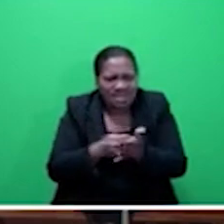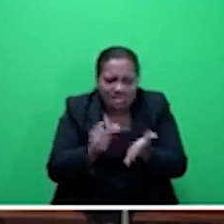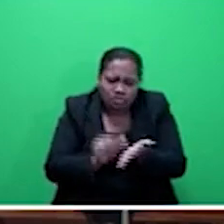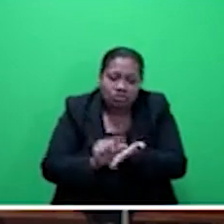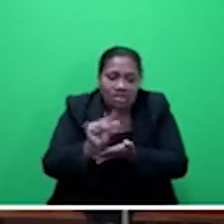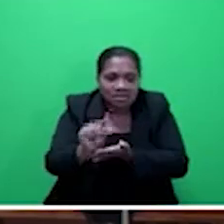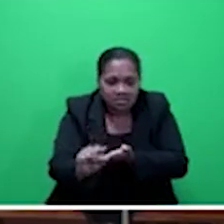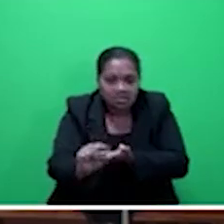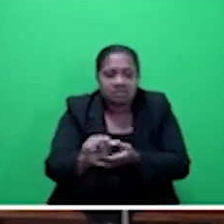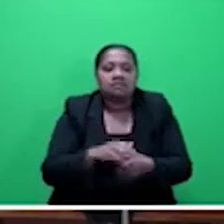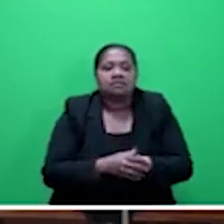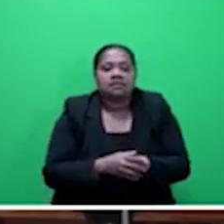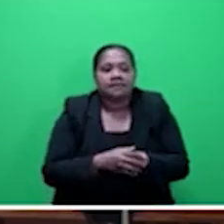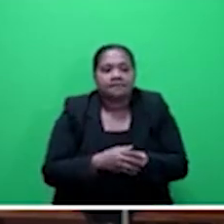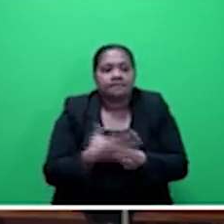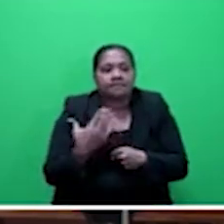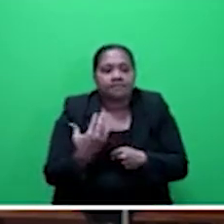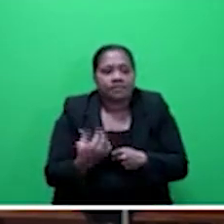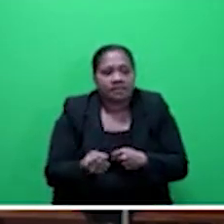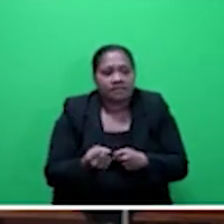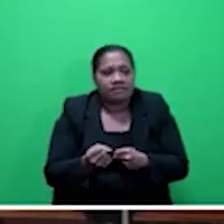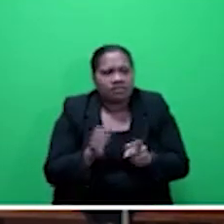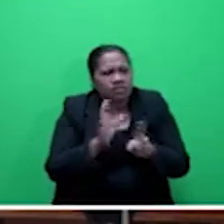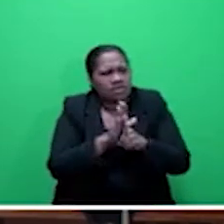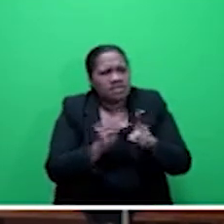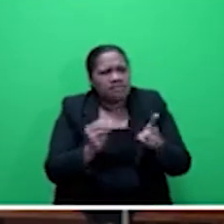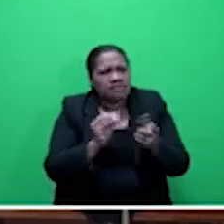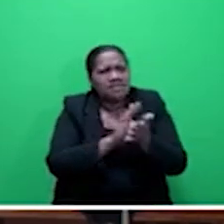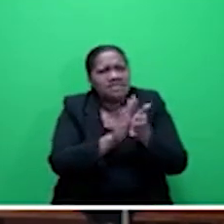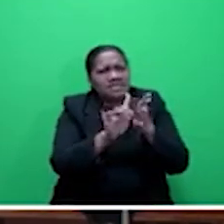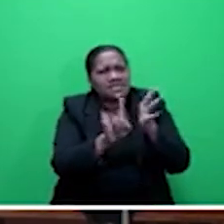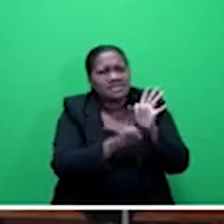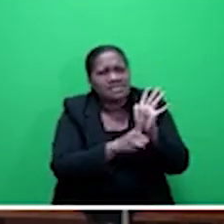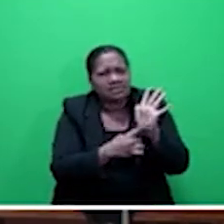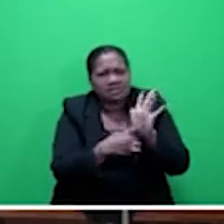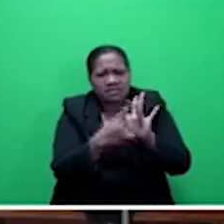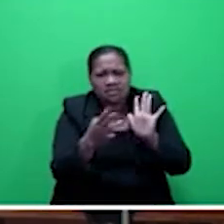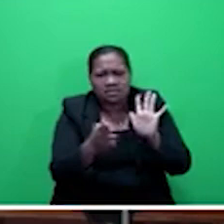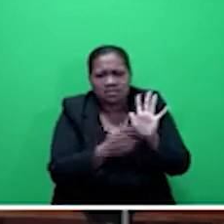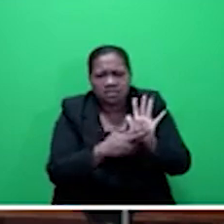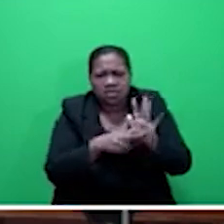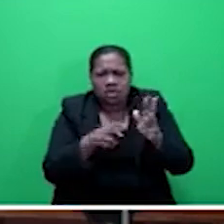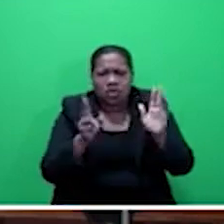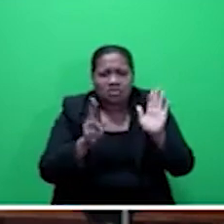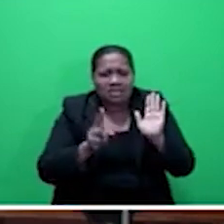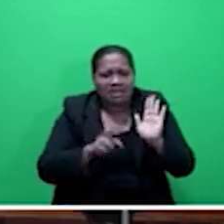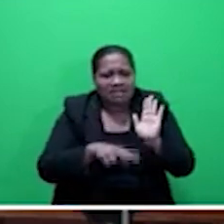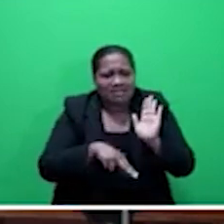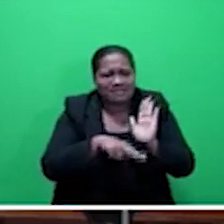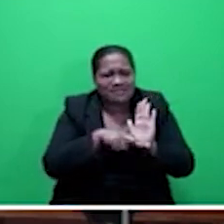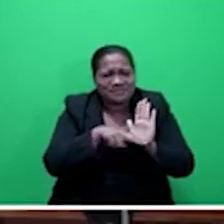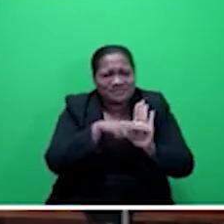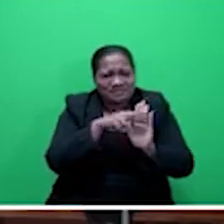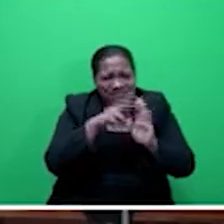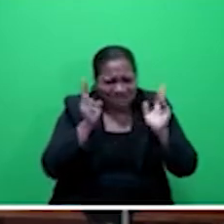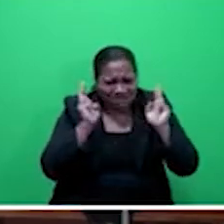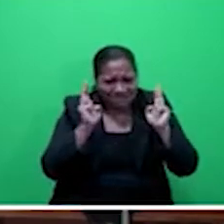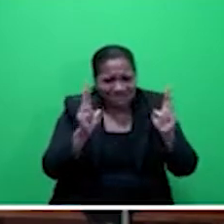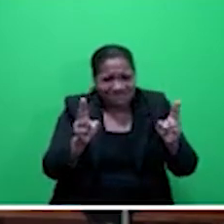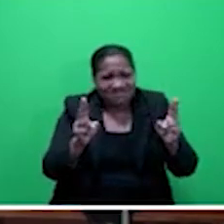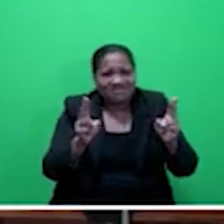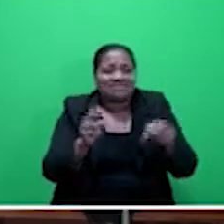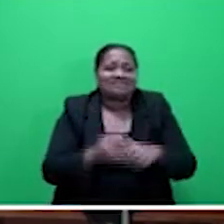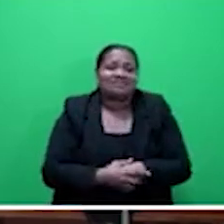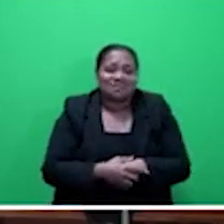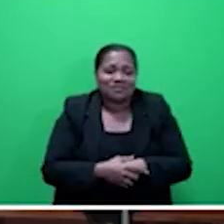sector. You have, for example, the Hilton Hotel. It's completely empty. But they have to pay insurance. And I think the insurance premium, from